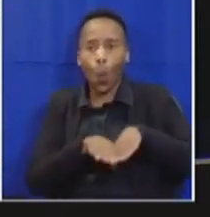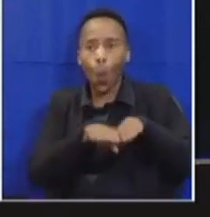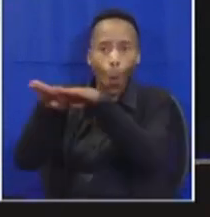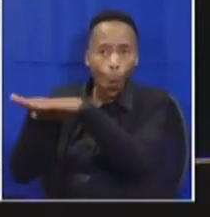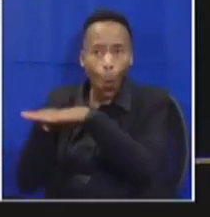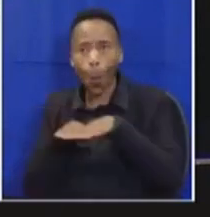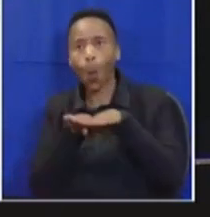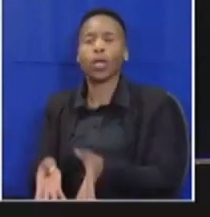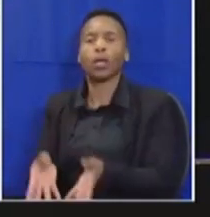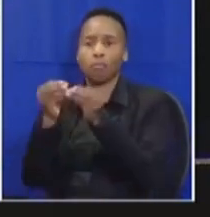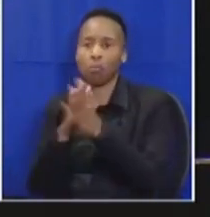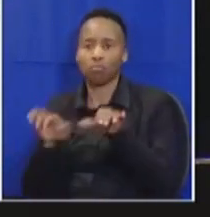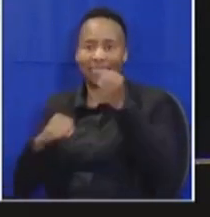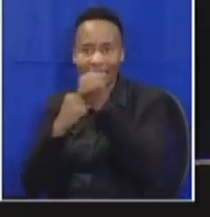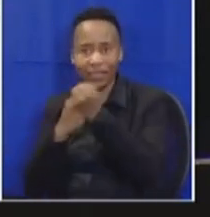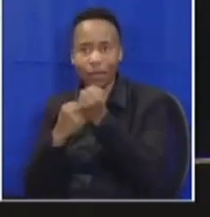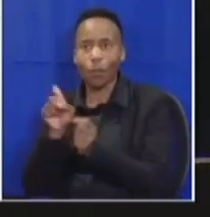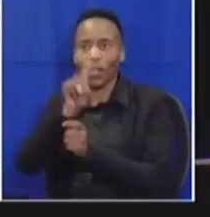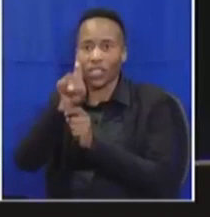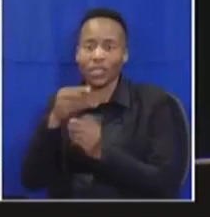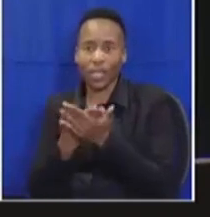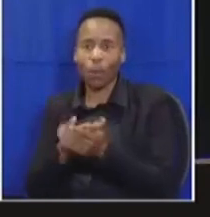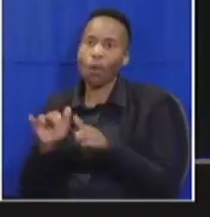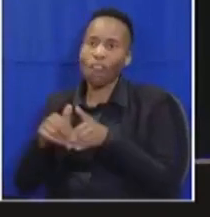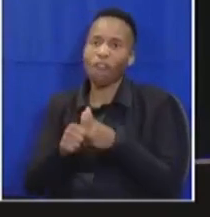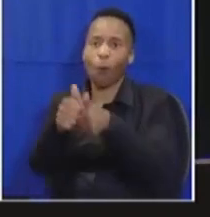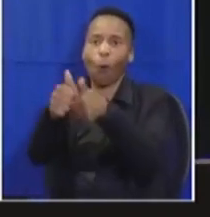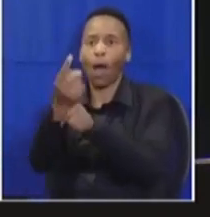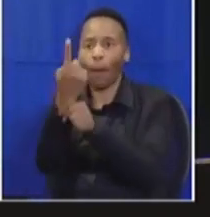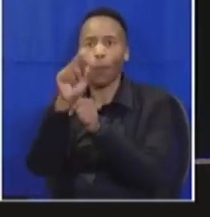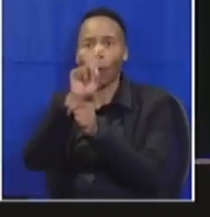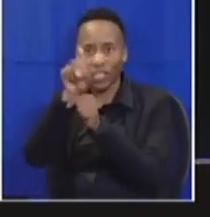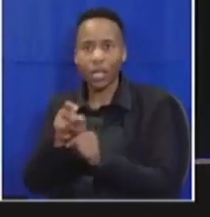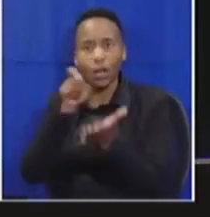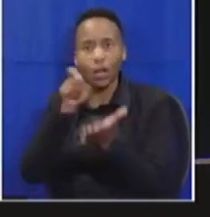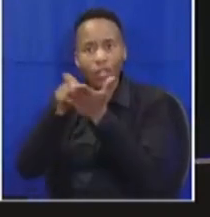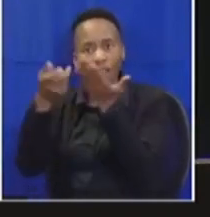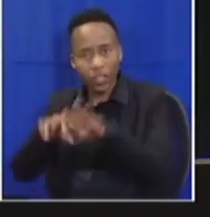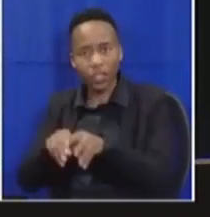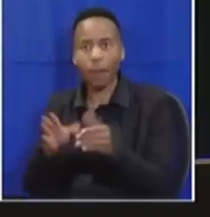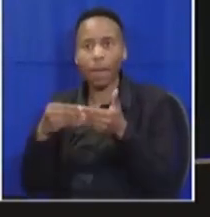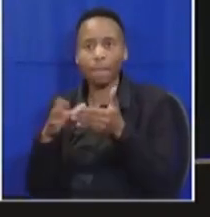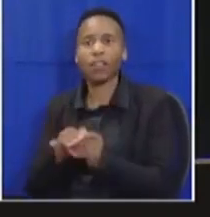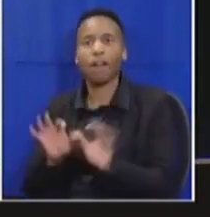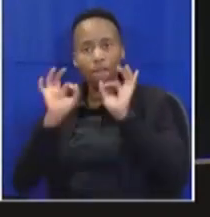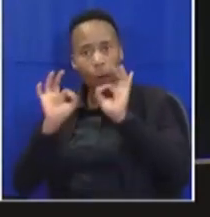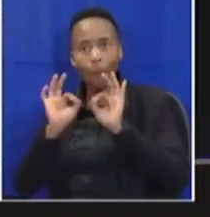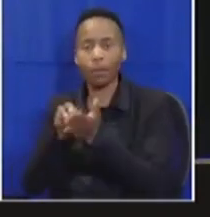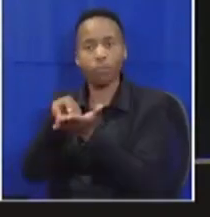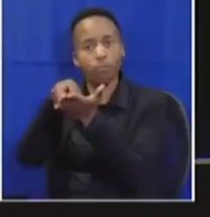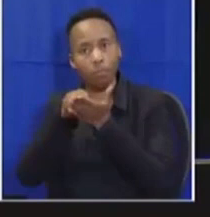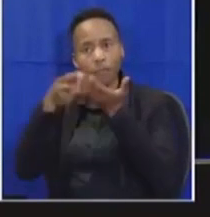in as diverse a manner as possible we have written to members who formally requested this we do want to ensure that